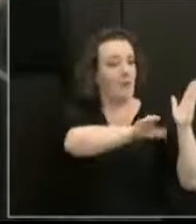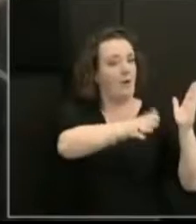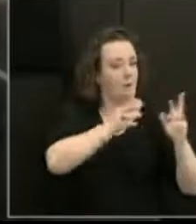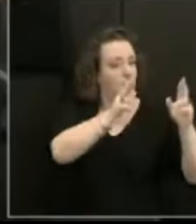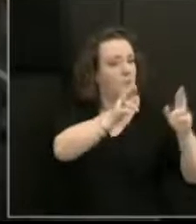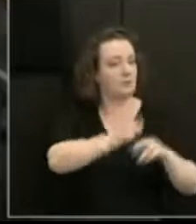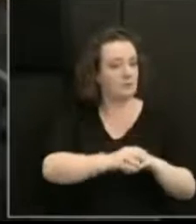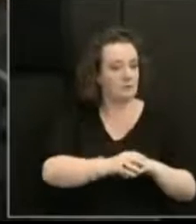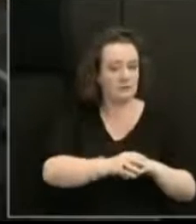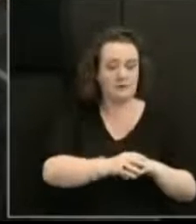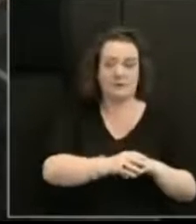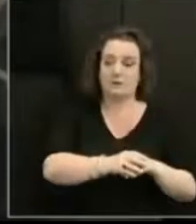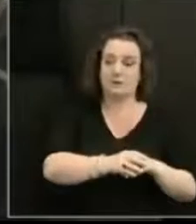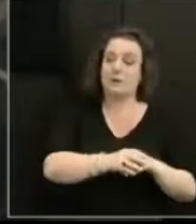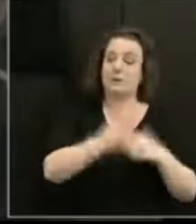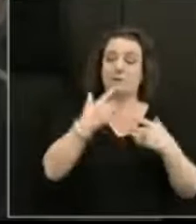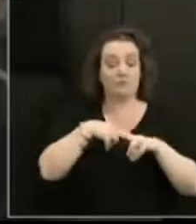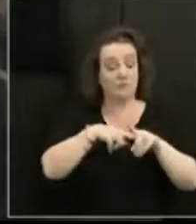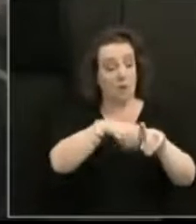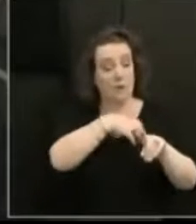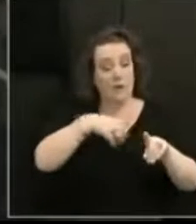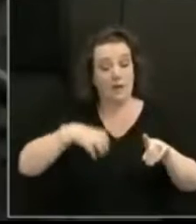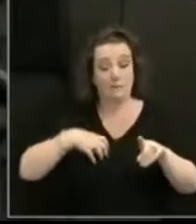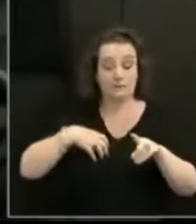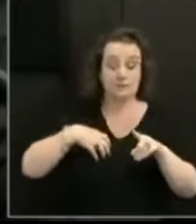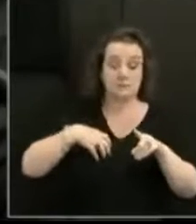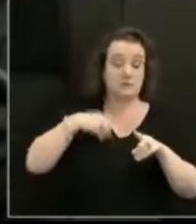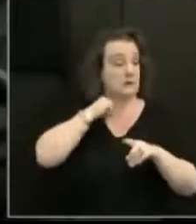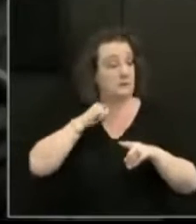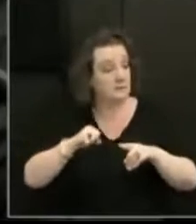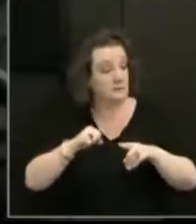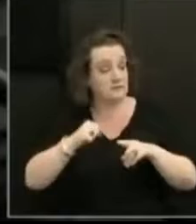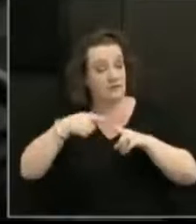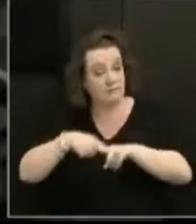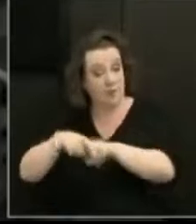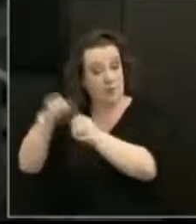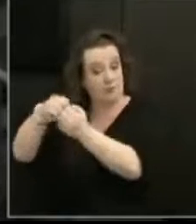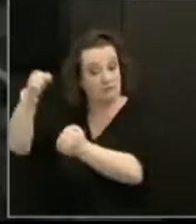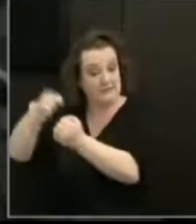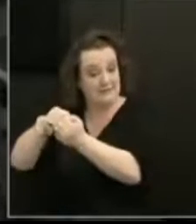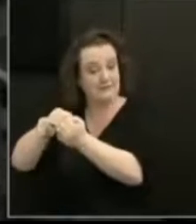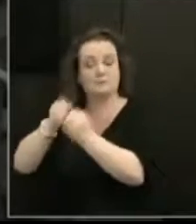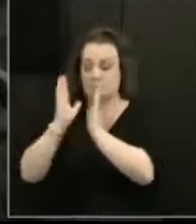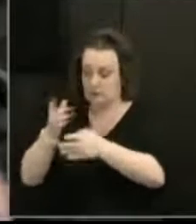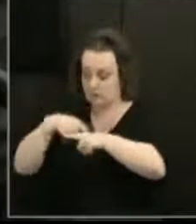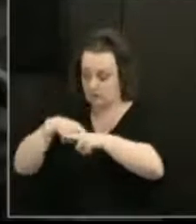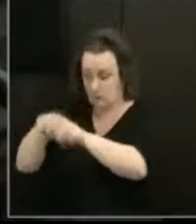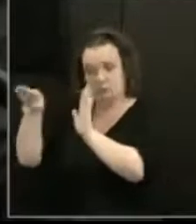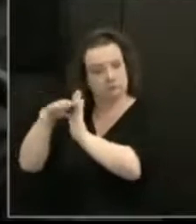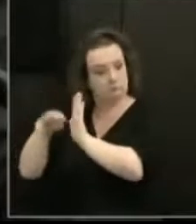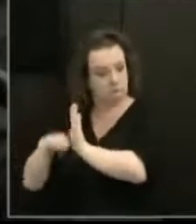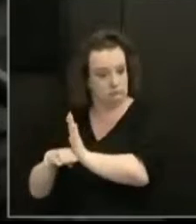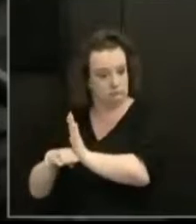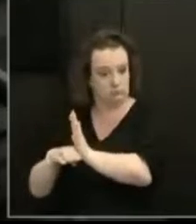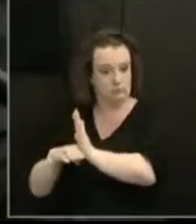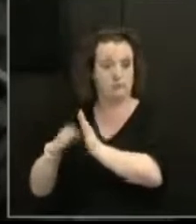consistent with the state's obligations and commitments under Te Tiriti. It will give meaningful effect to